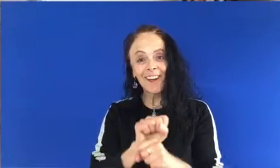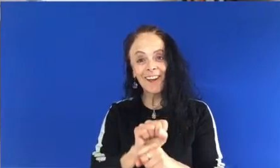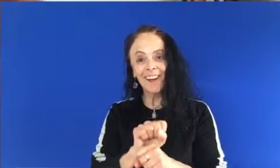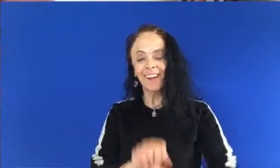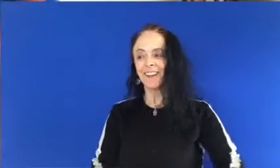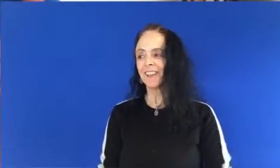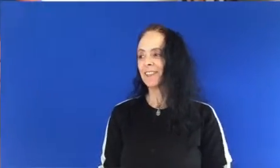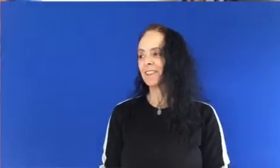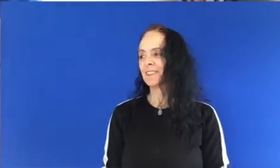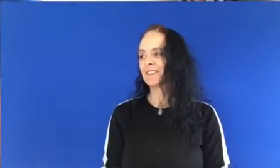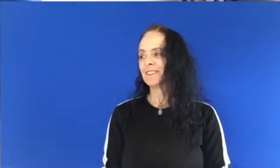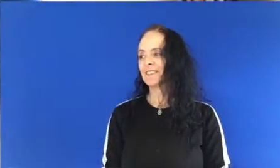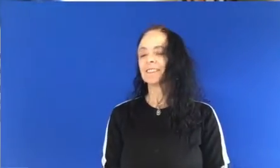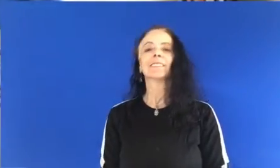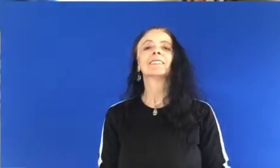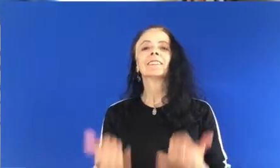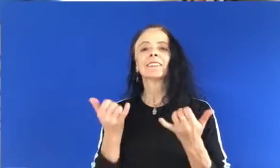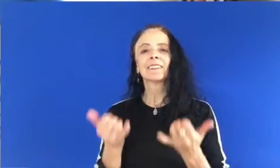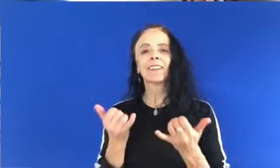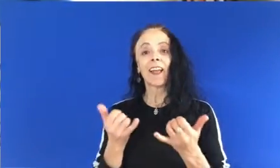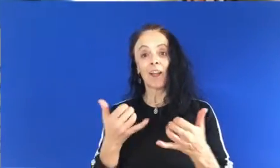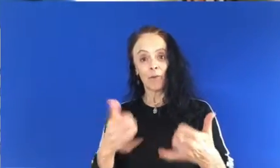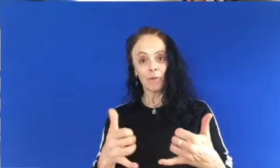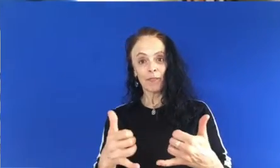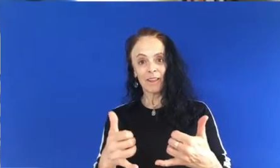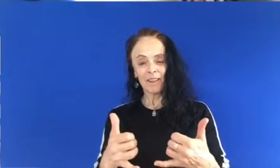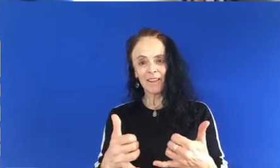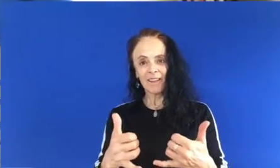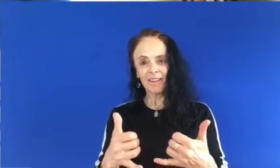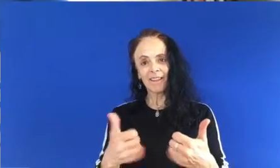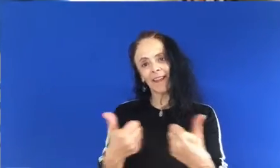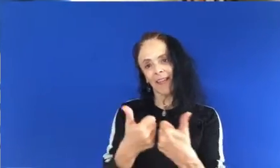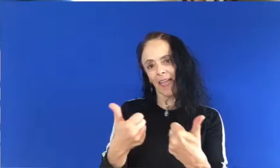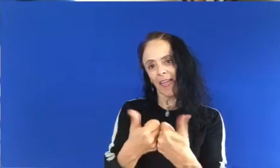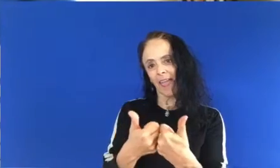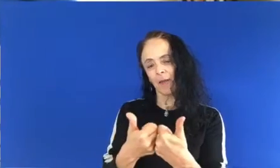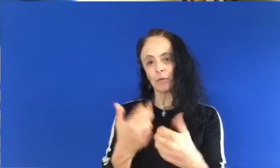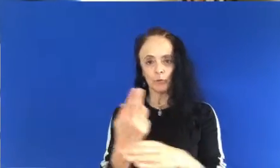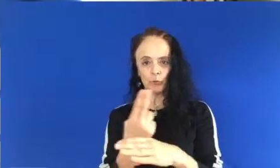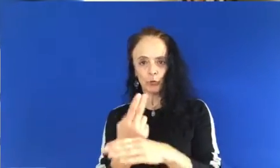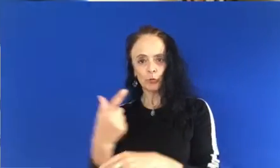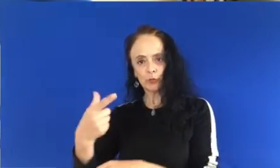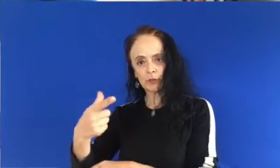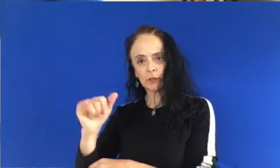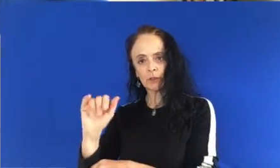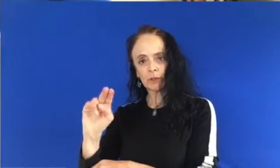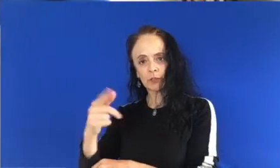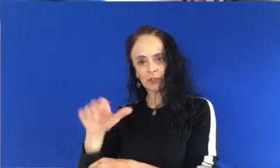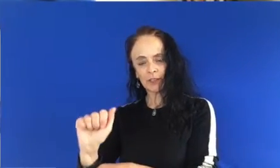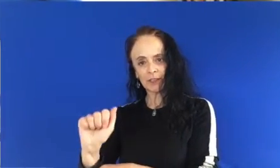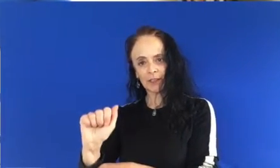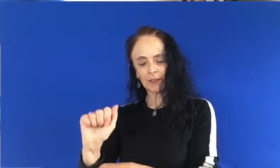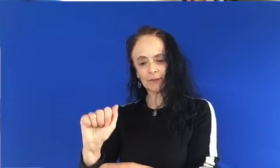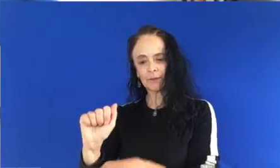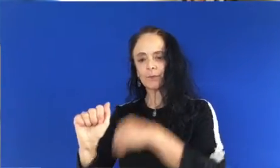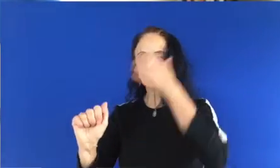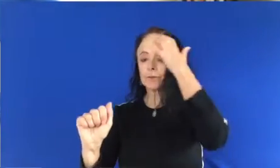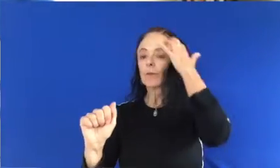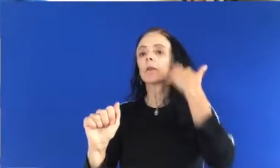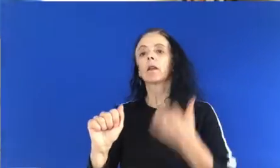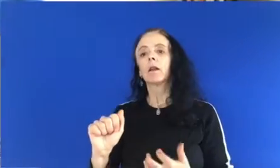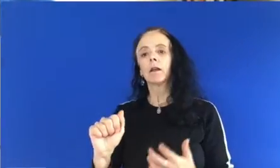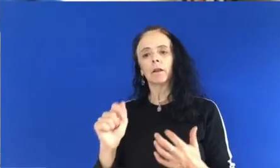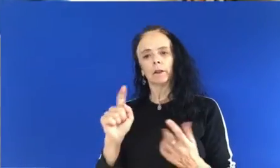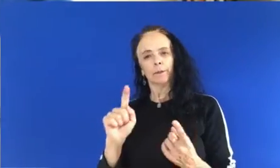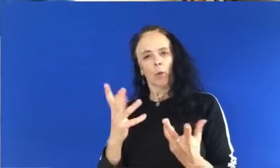job, everybody. Now we are going to play a little game with Ginga. Un juego de Ginga.